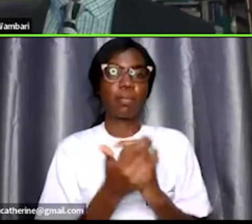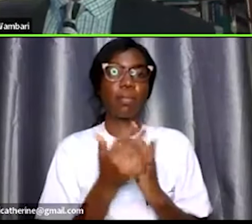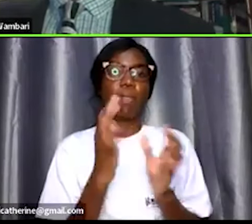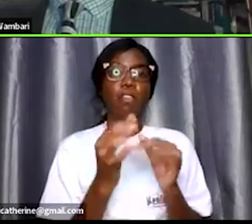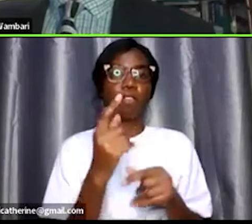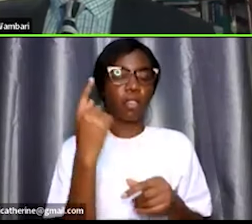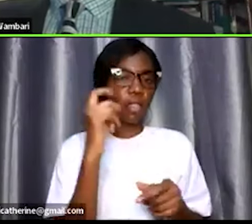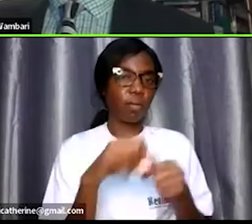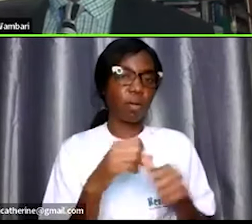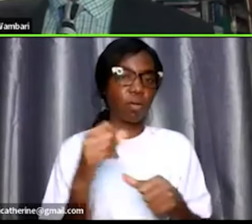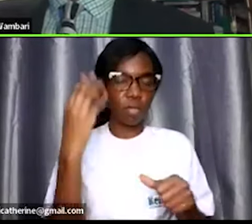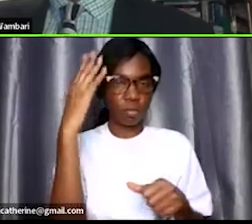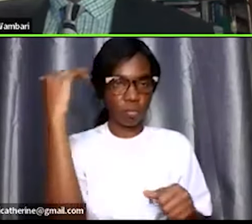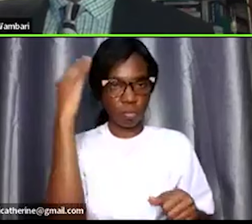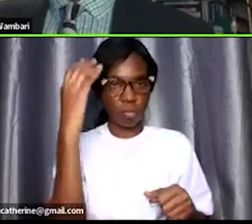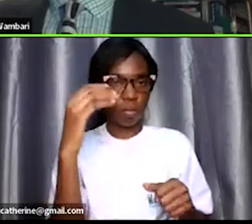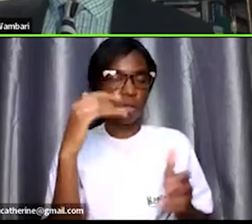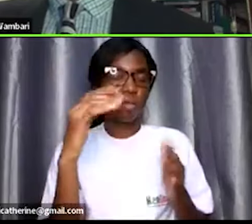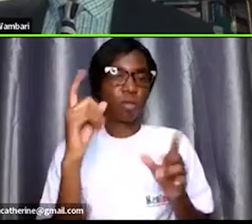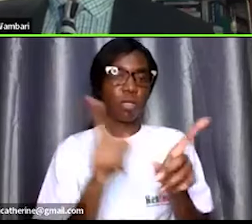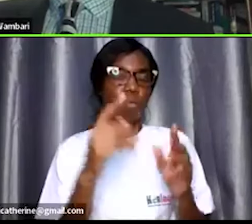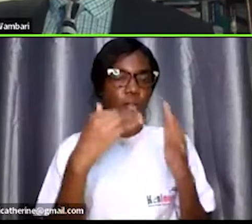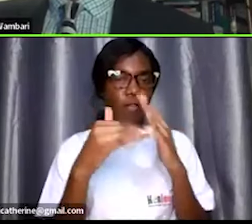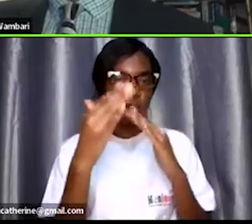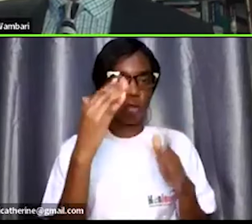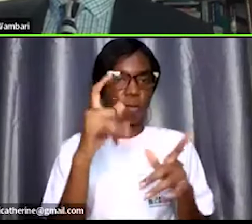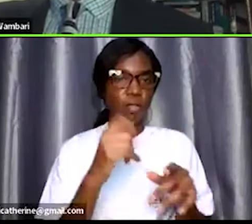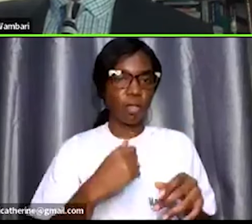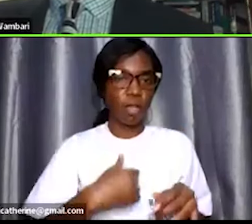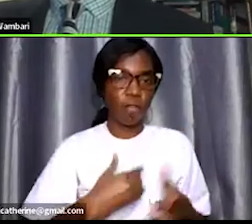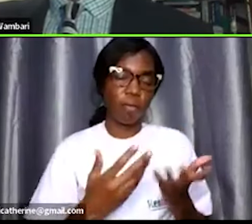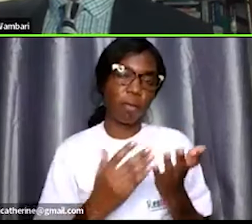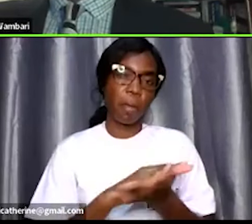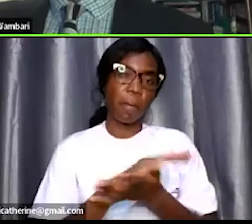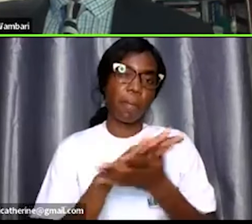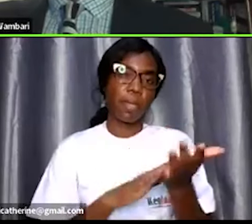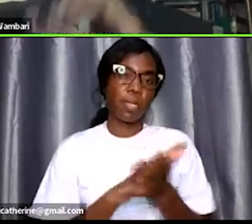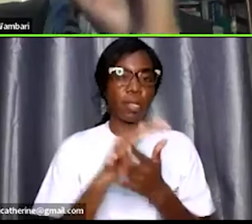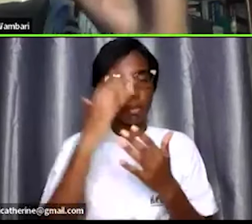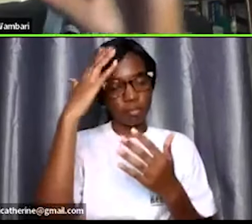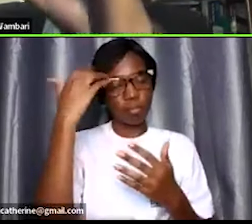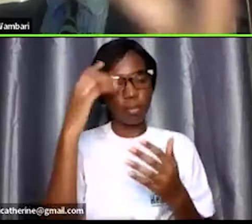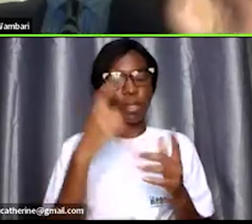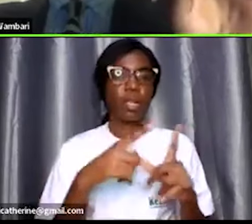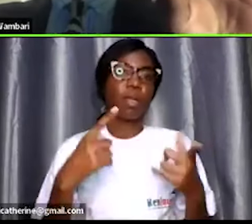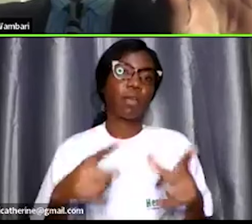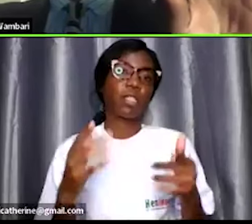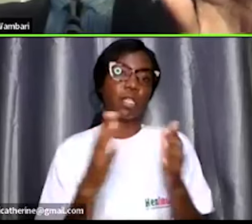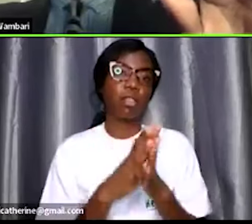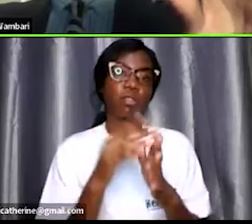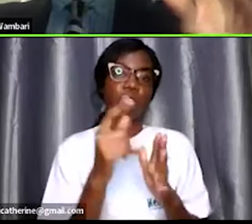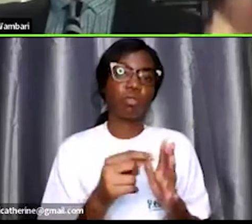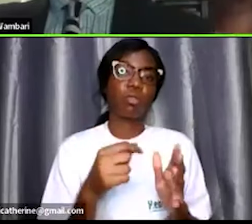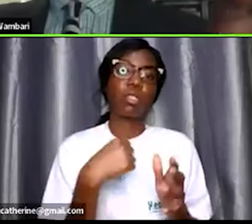especially as a professional you need to have at least basic arabic language and they will clearly state that